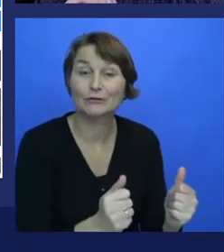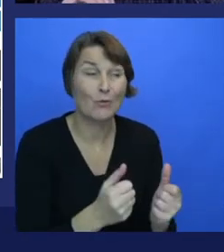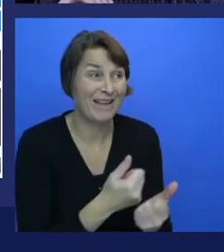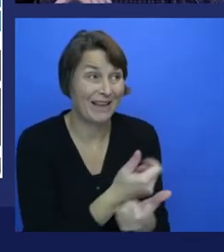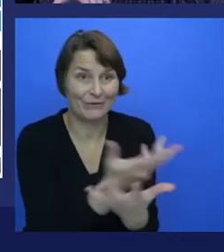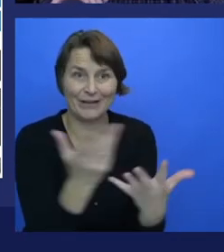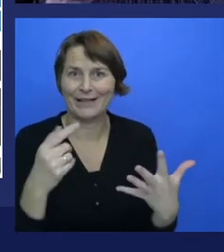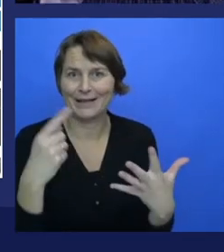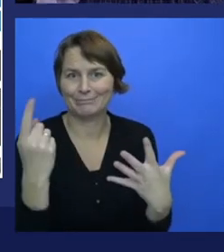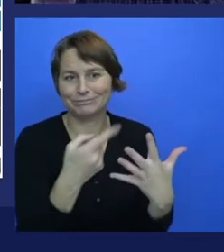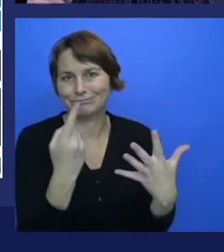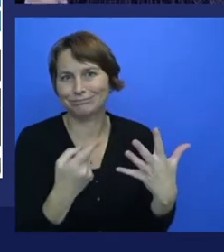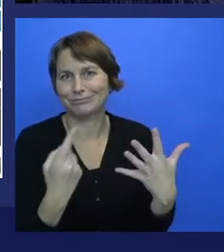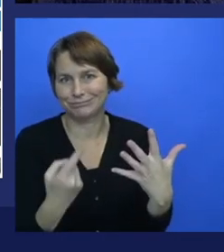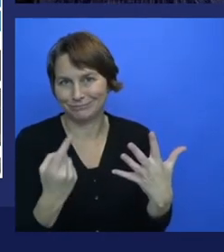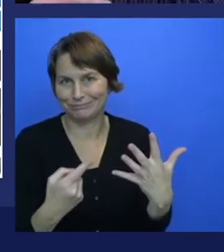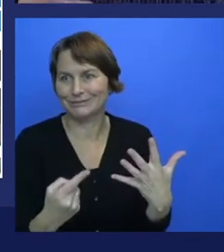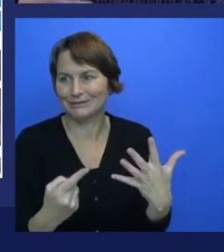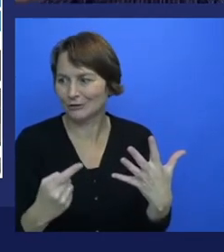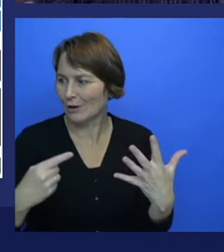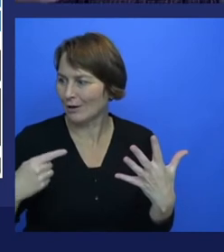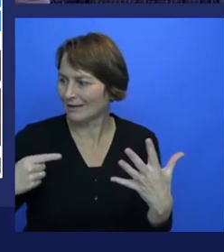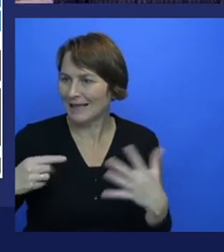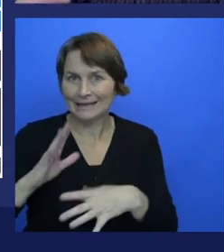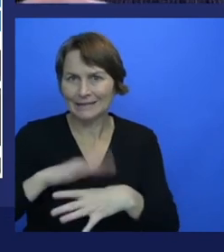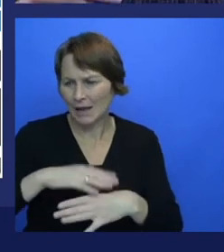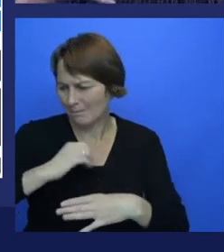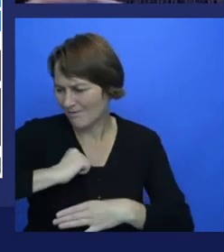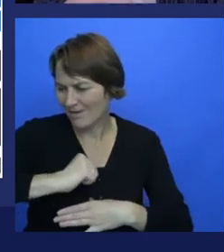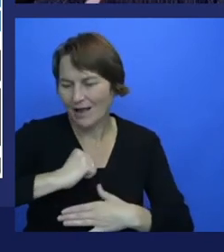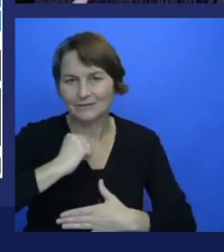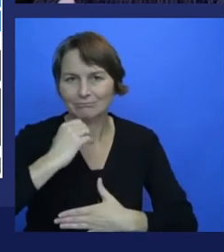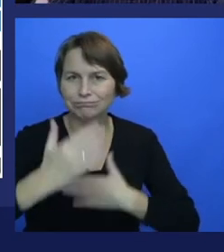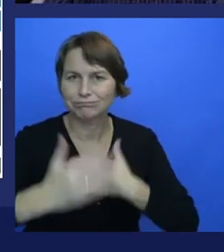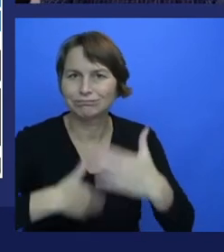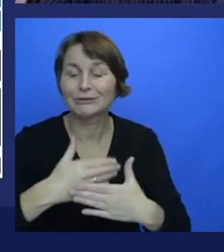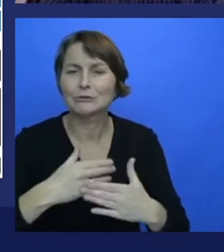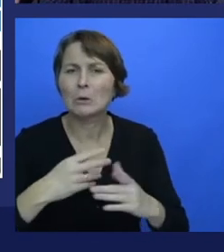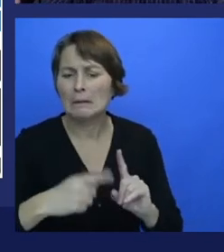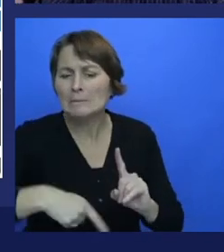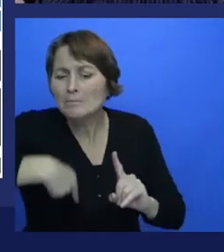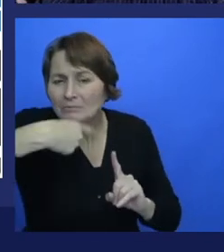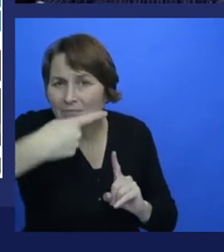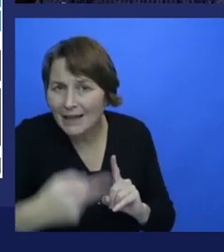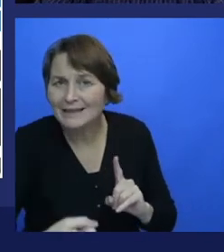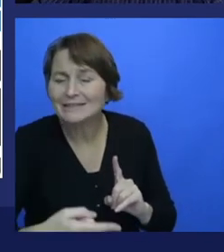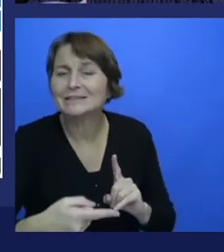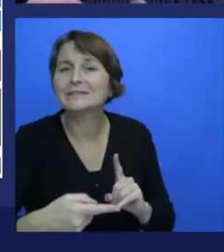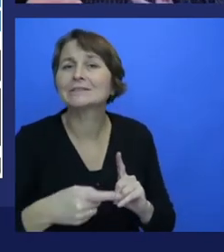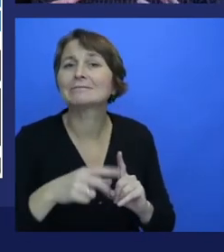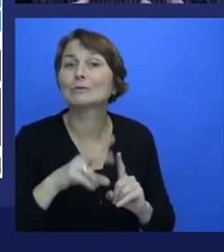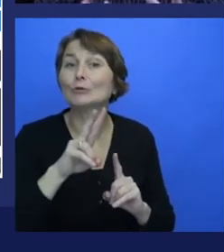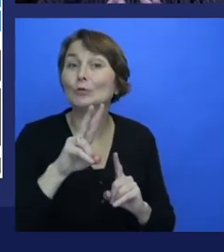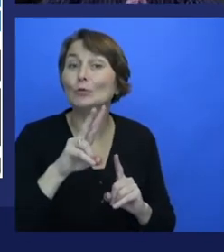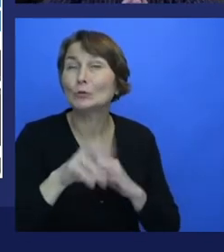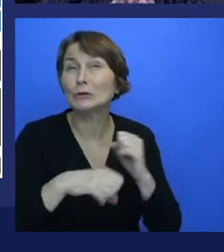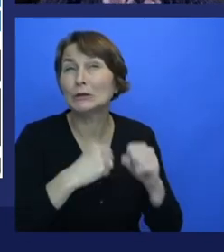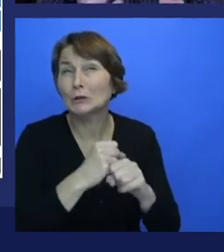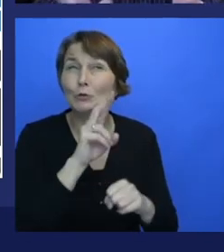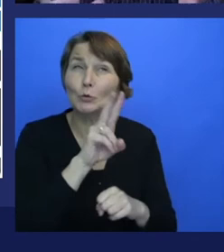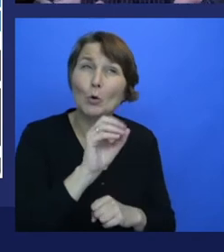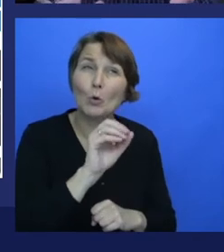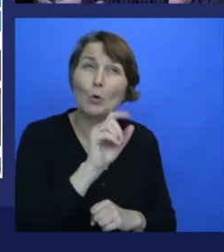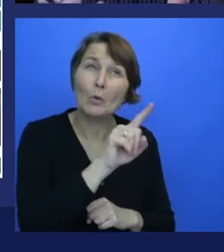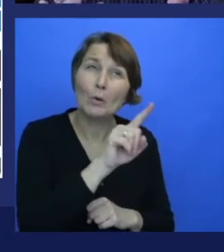years ago. I started to talk about this next generation. So 2011, 2012, 2013, very ascendant